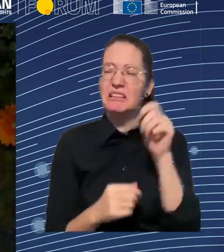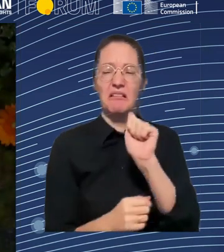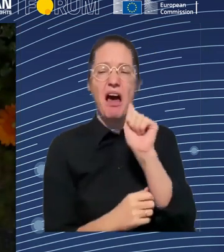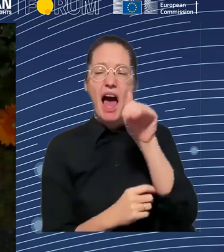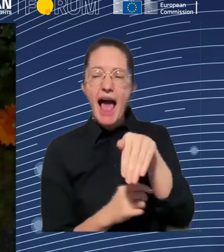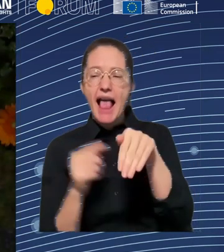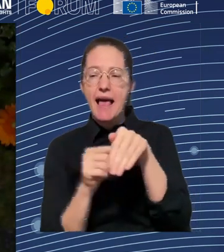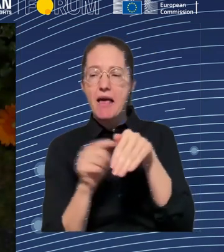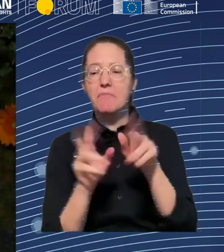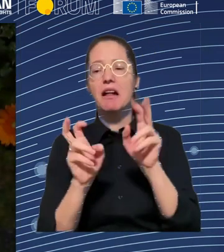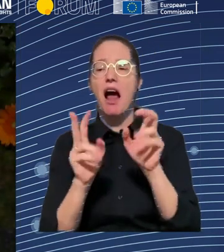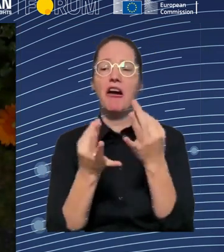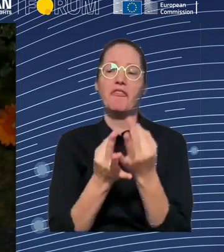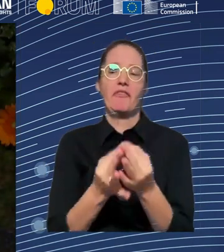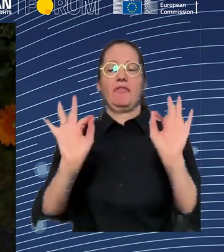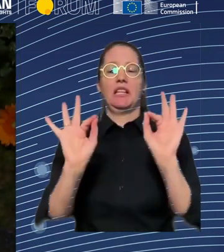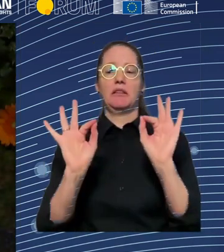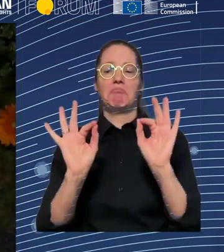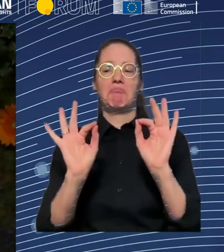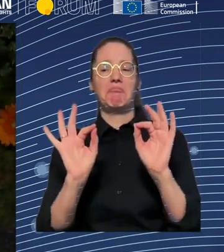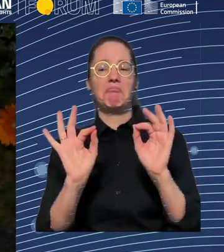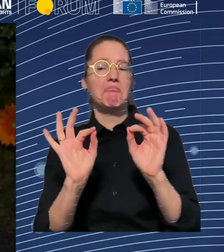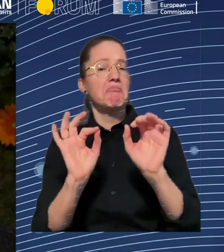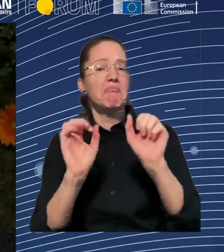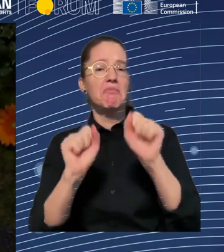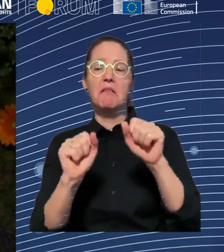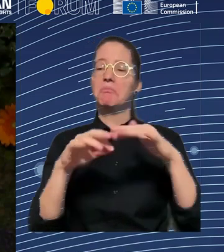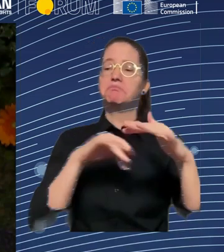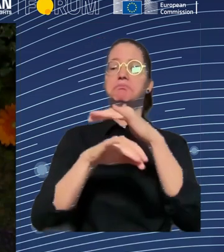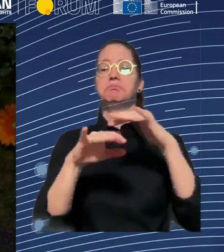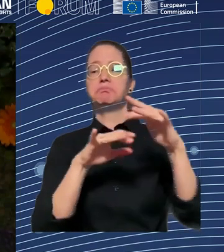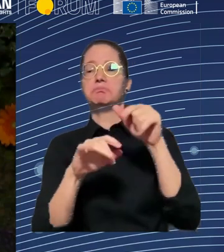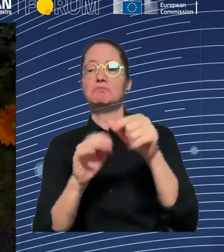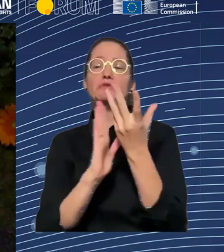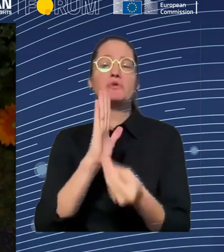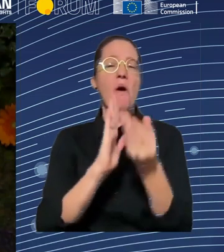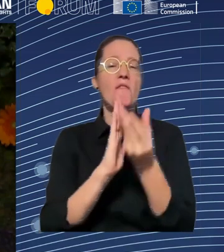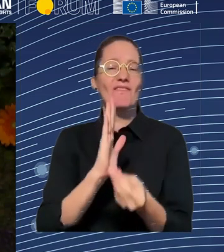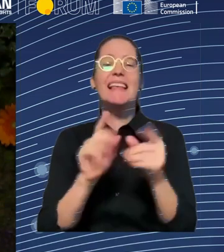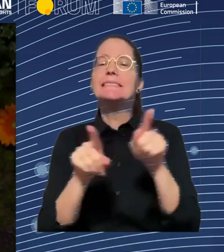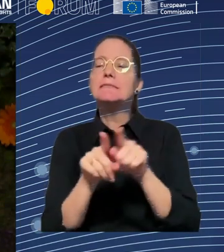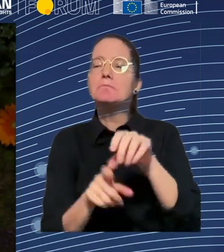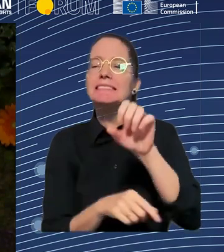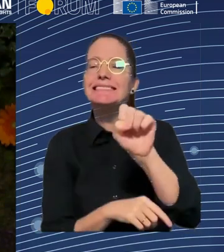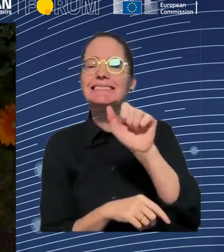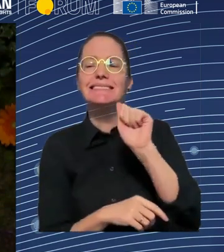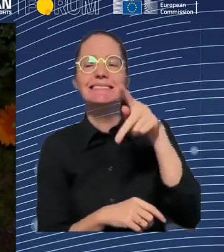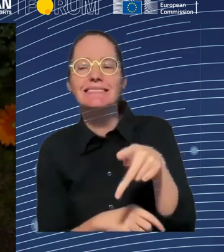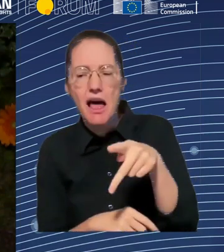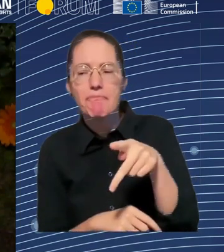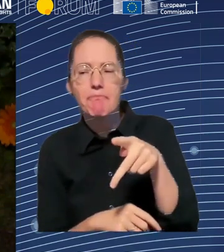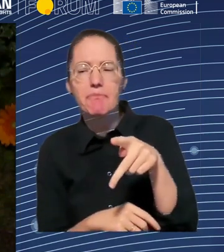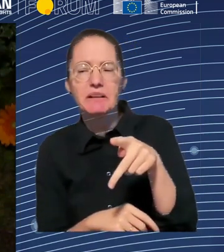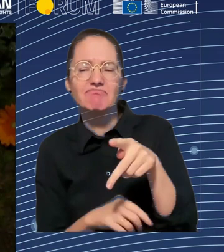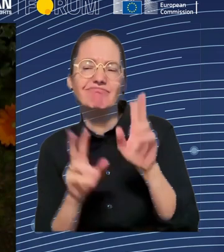certainly, and not least as a result of the COVID pandemic, today, algorithmic management has come right across the socioeconomic spectrum. It no longer really